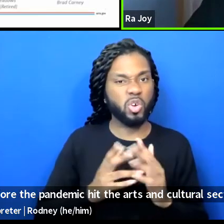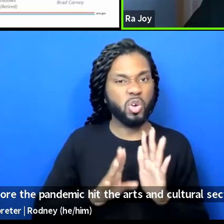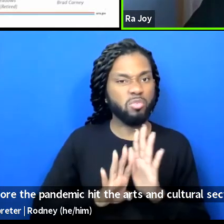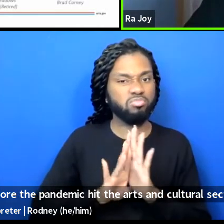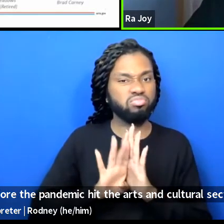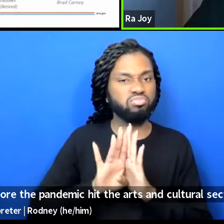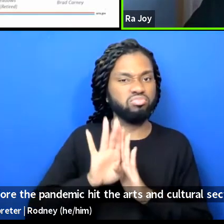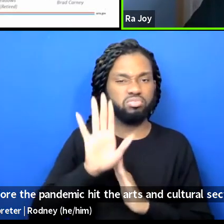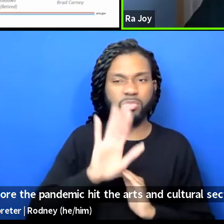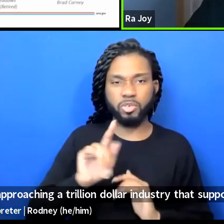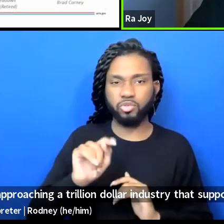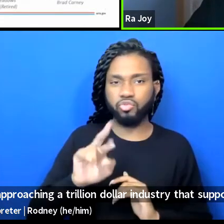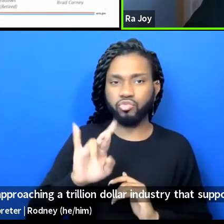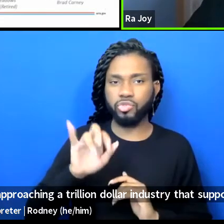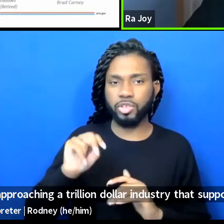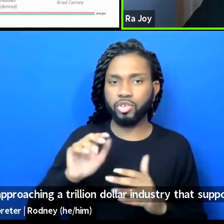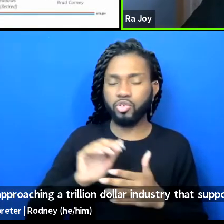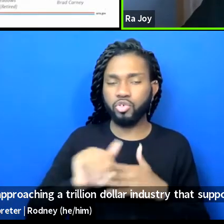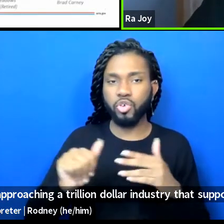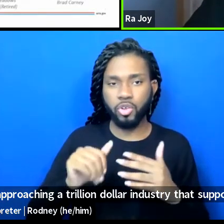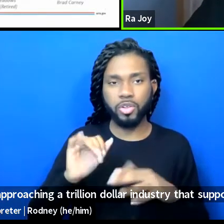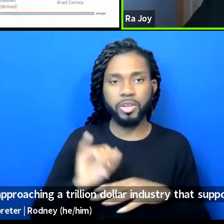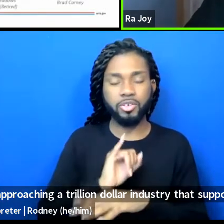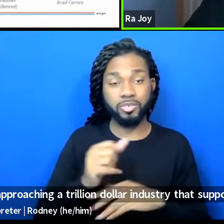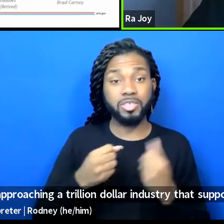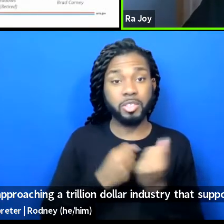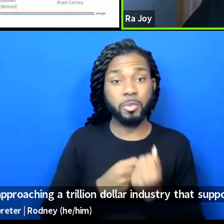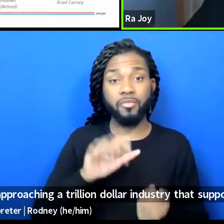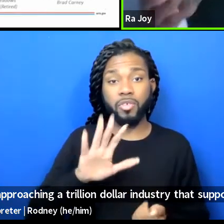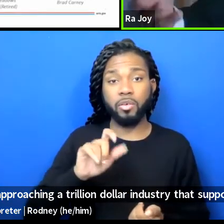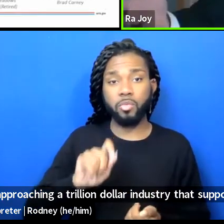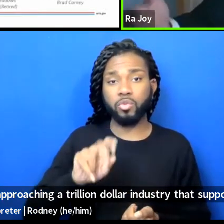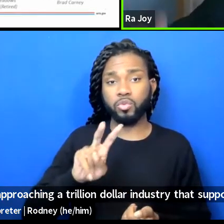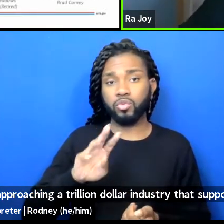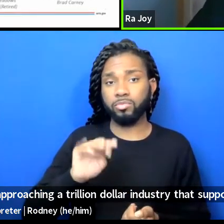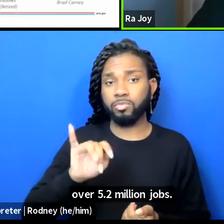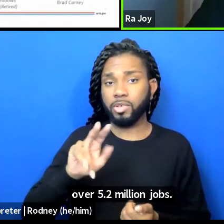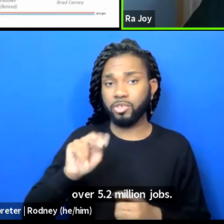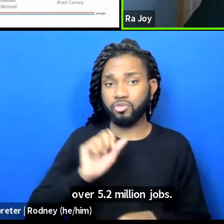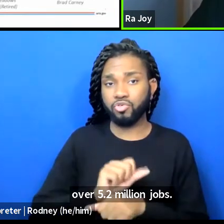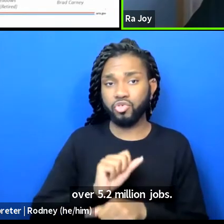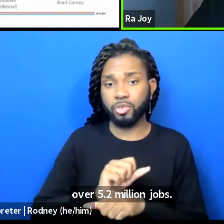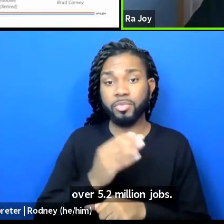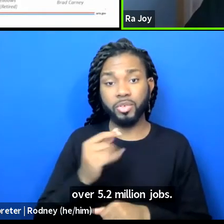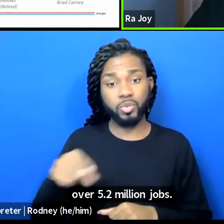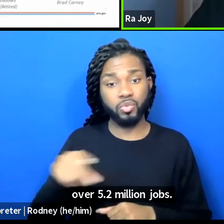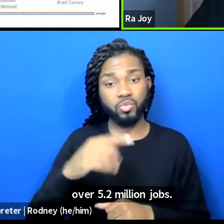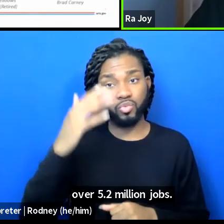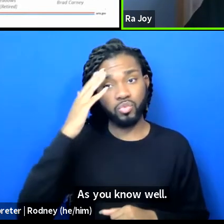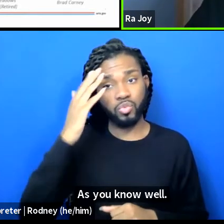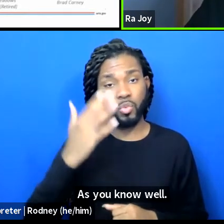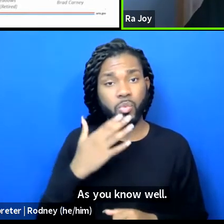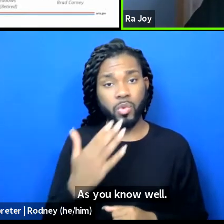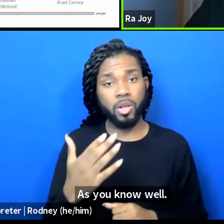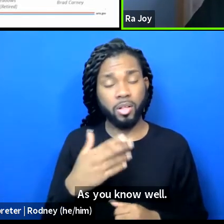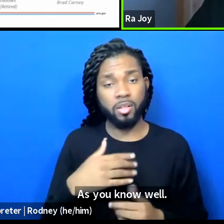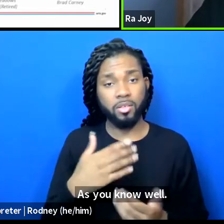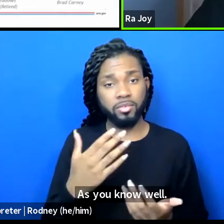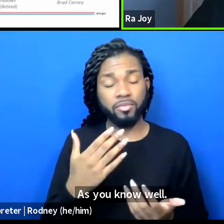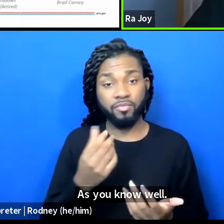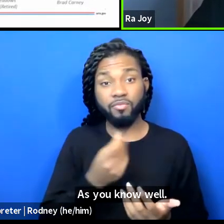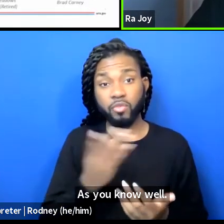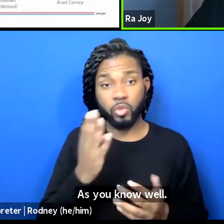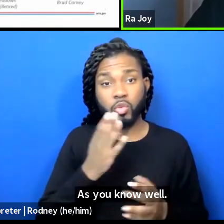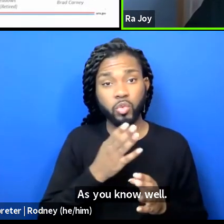supported over 5.2 million jobs. As you know well, few sectors, if any,